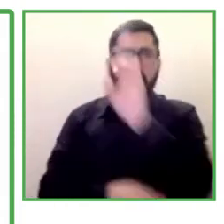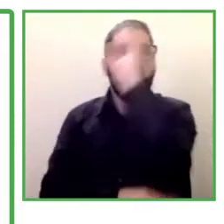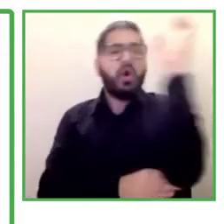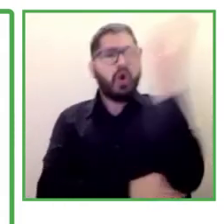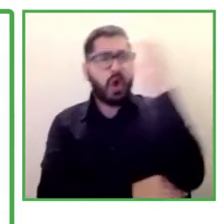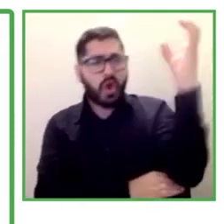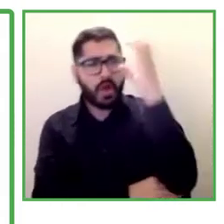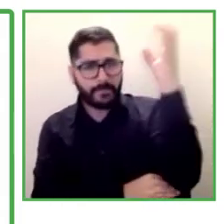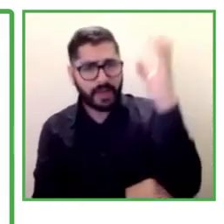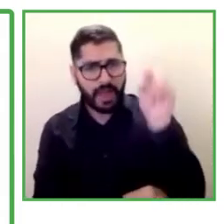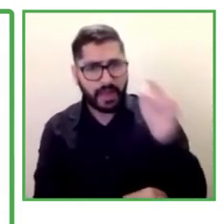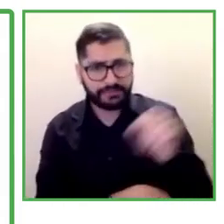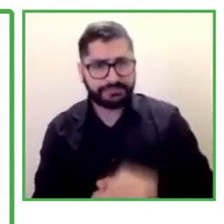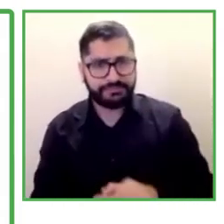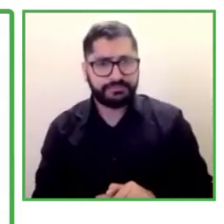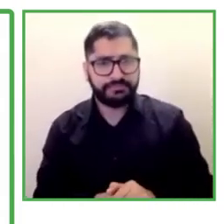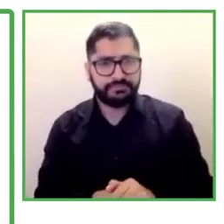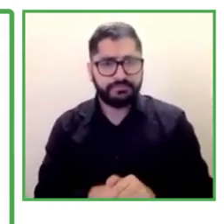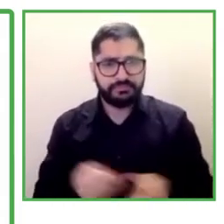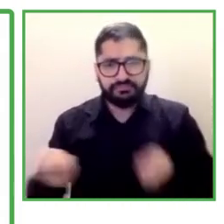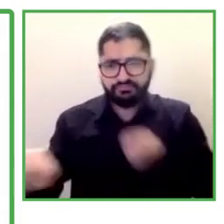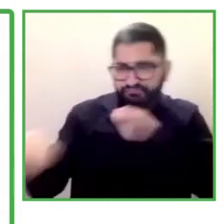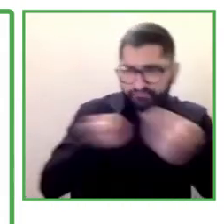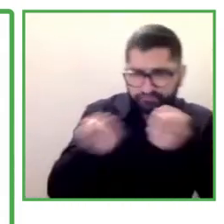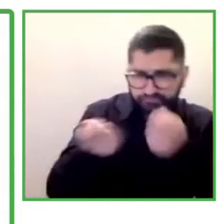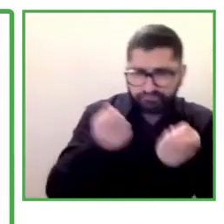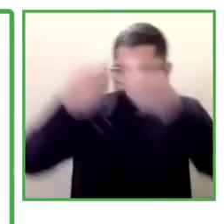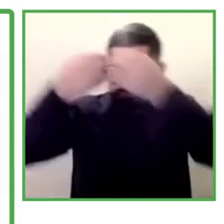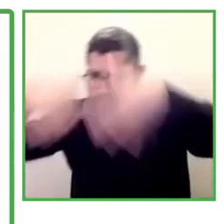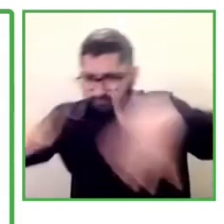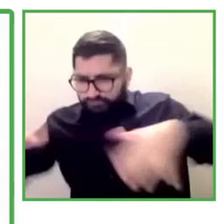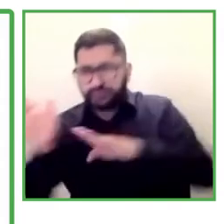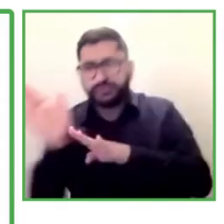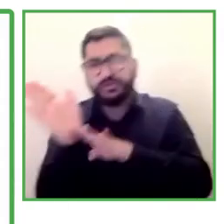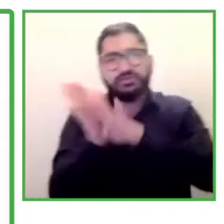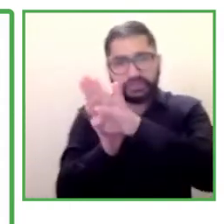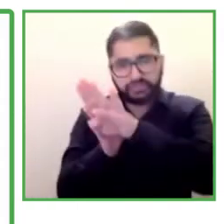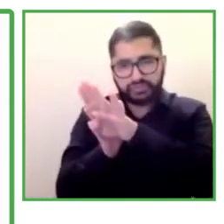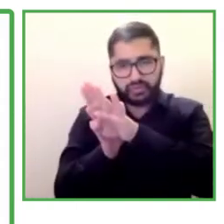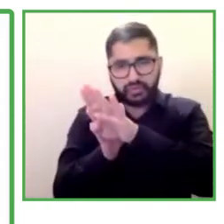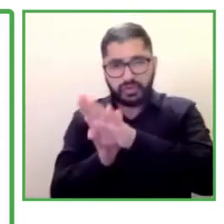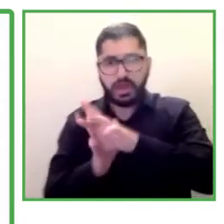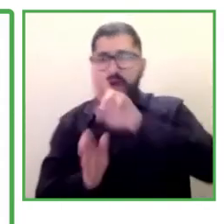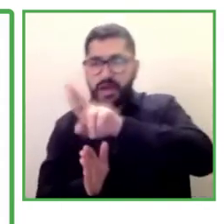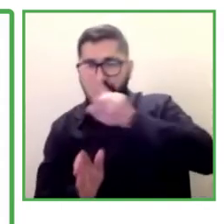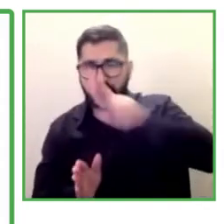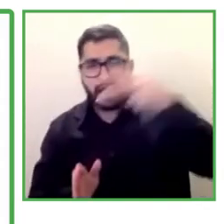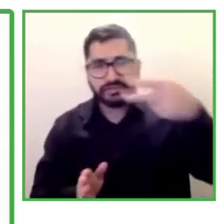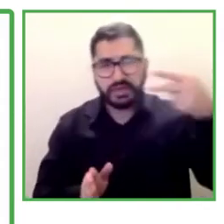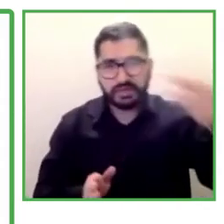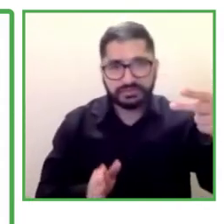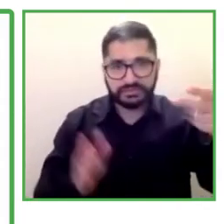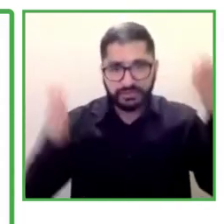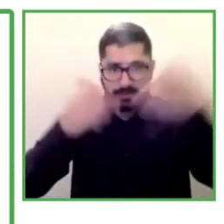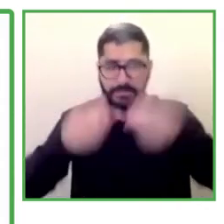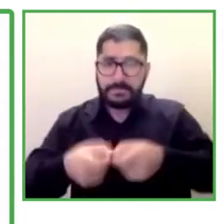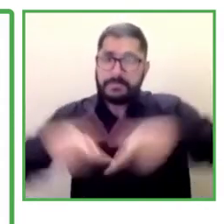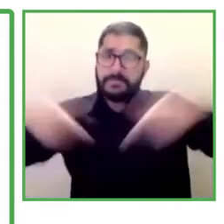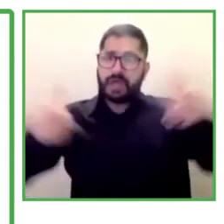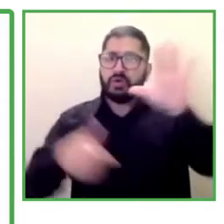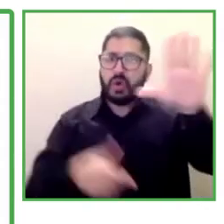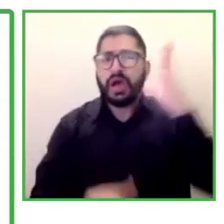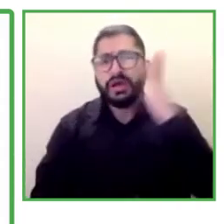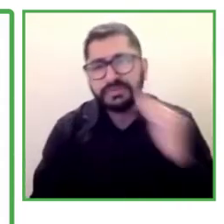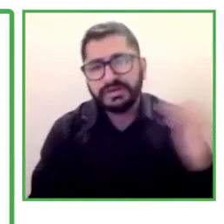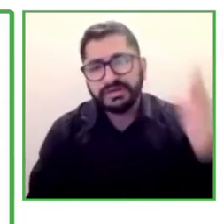in human rights and she has a lot of experience nationally and